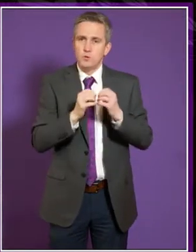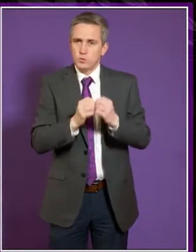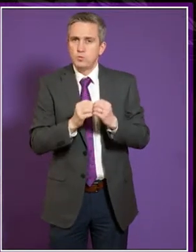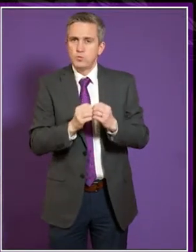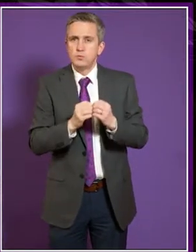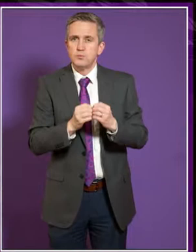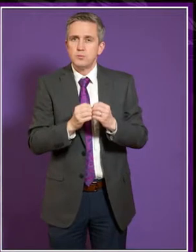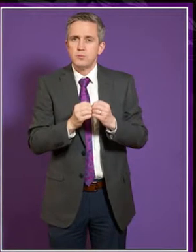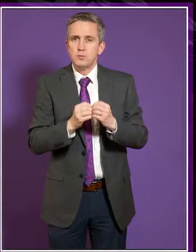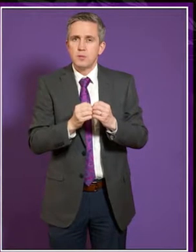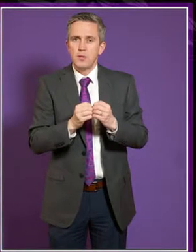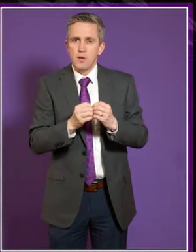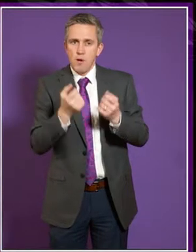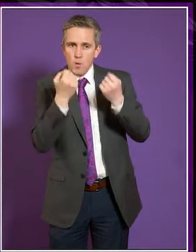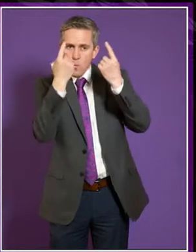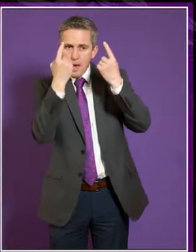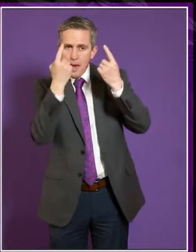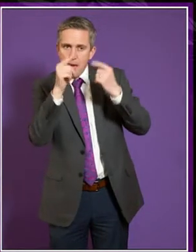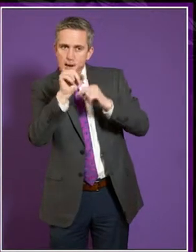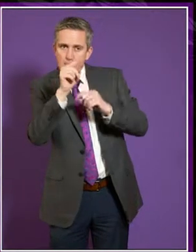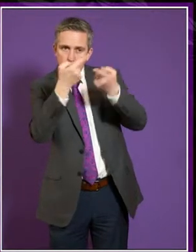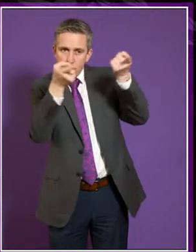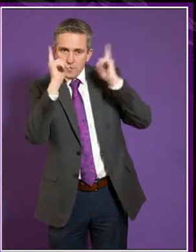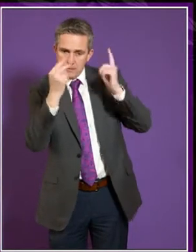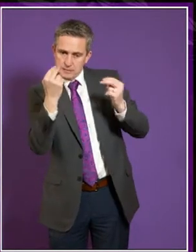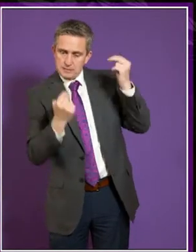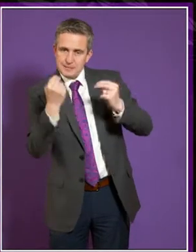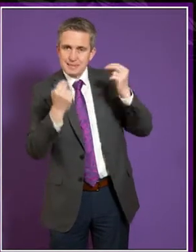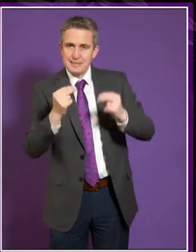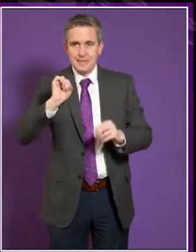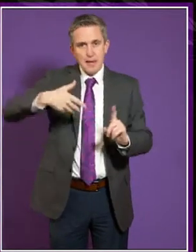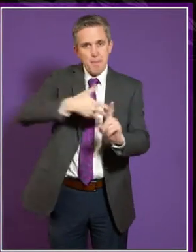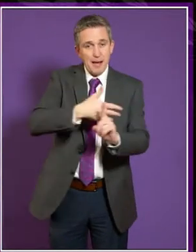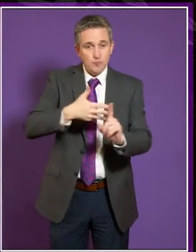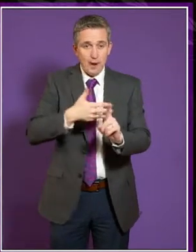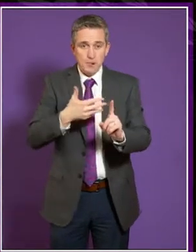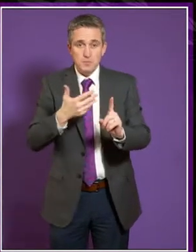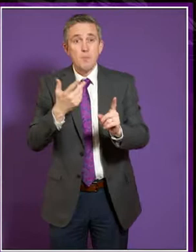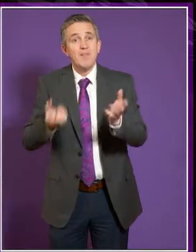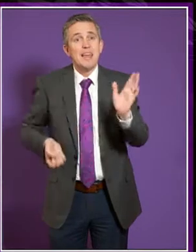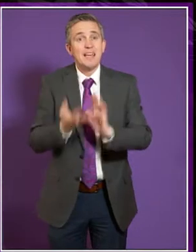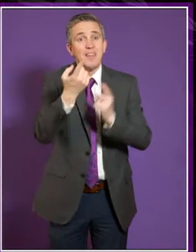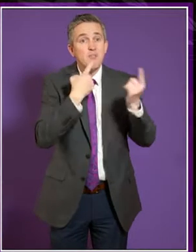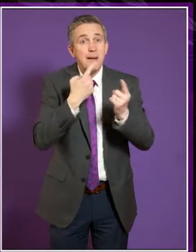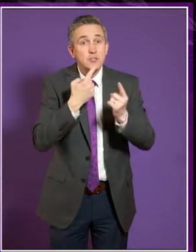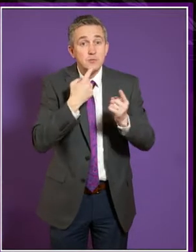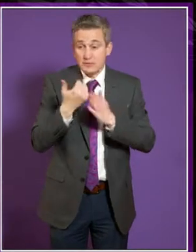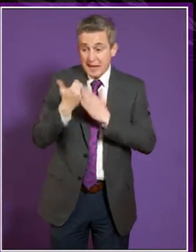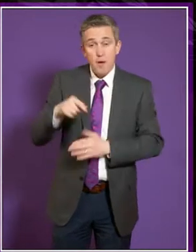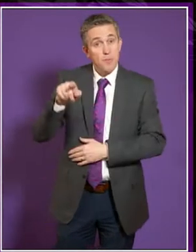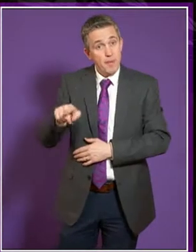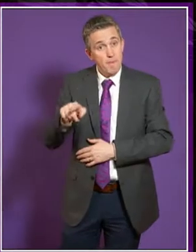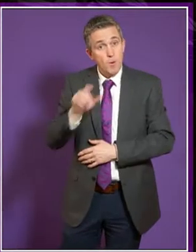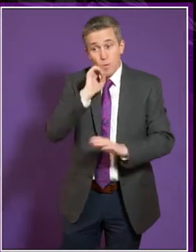these factors have somehow been taken into account, but has it helped them? I mean, has it guaranteed them a place? Has it